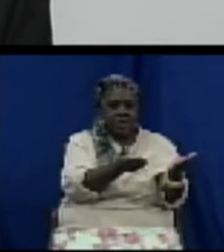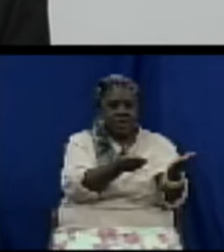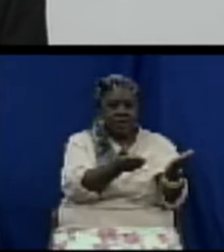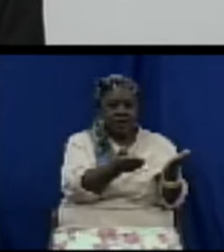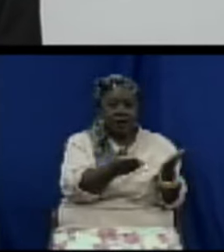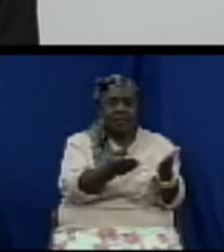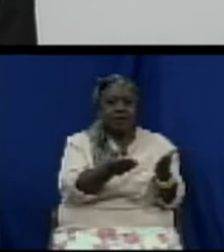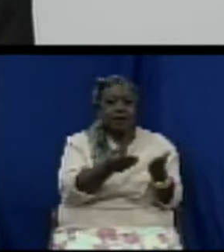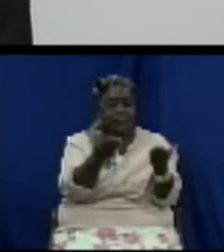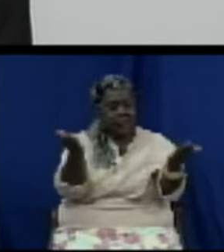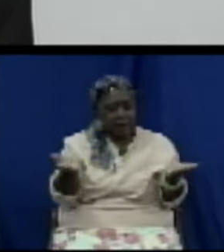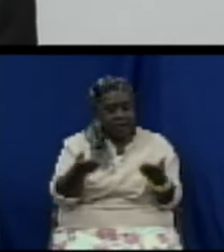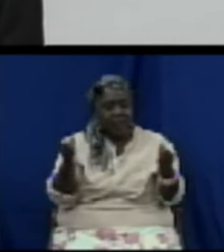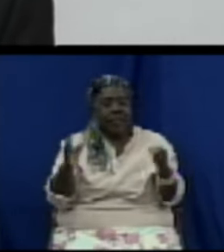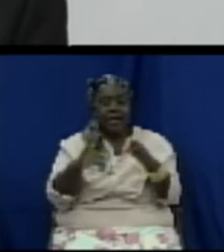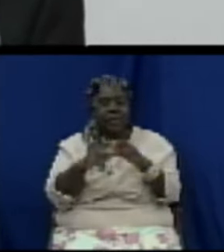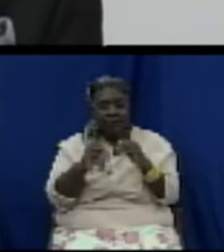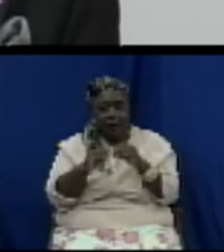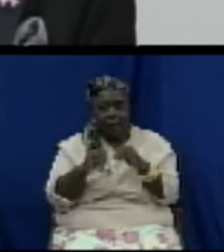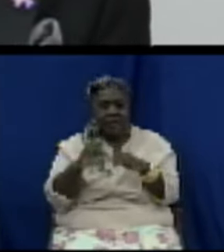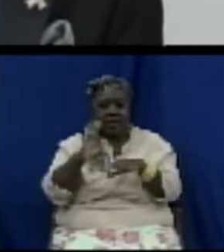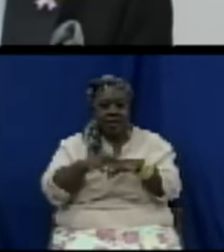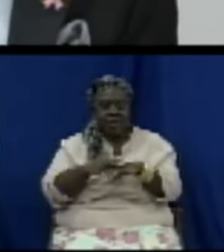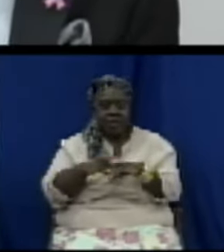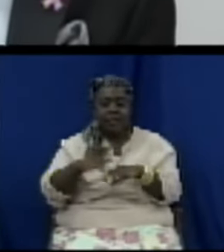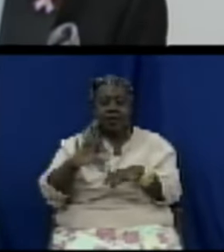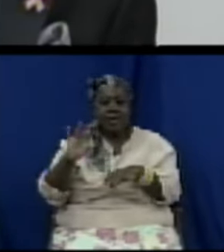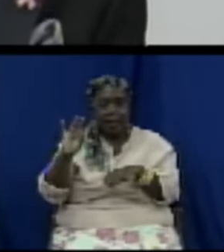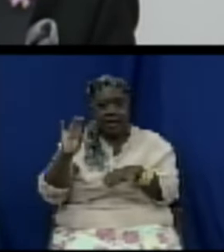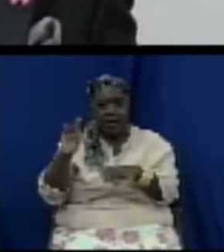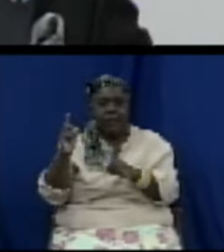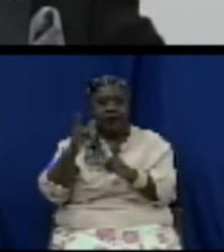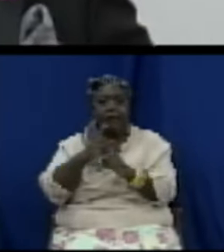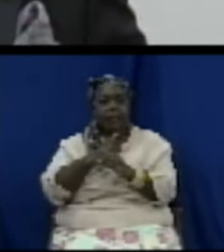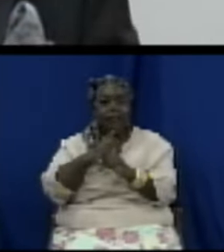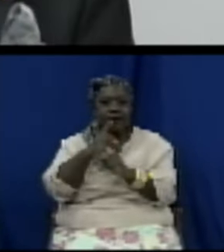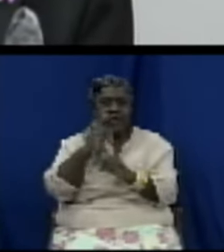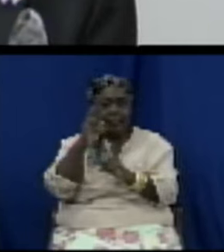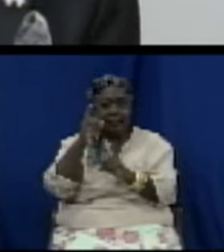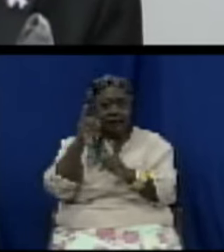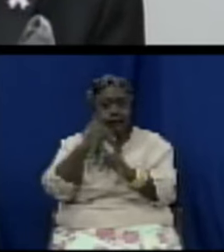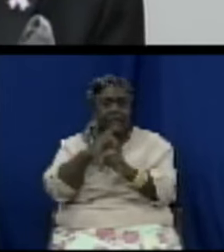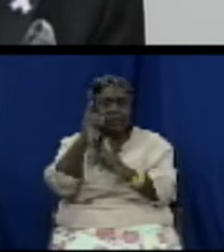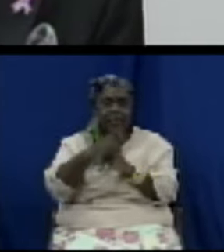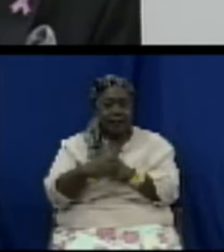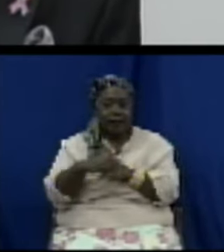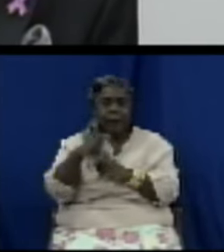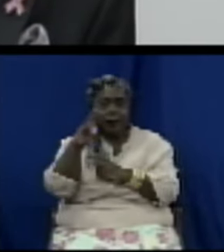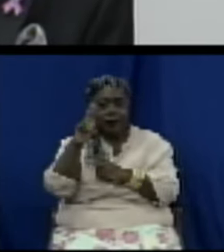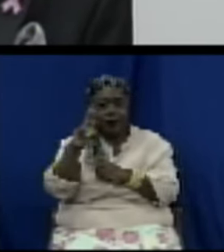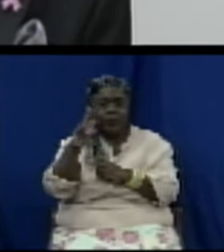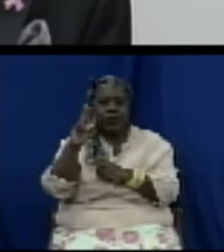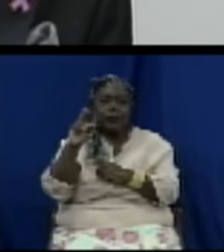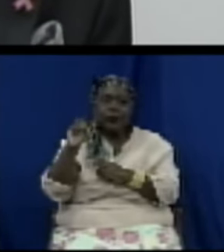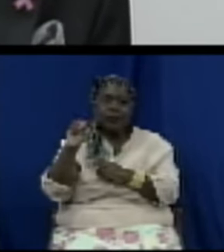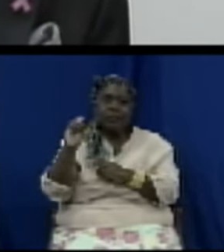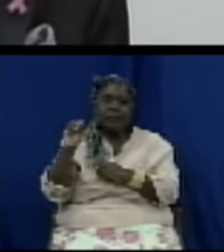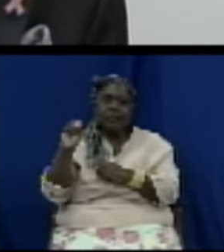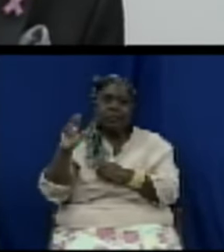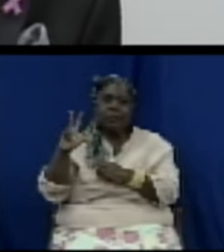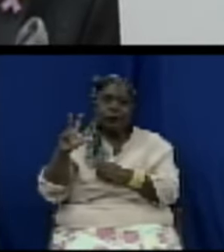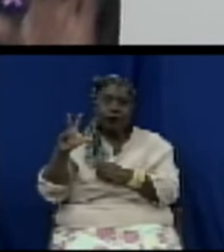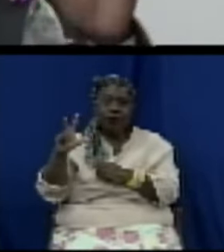assembly on the eighth day of December 2003 in other